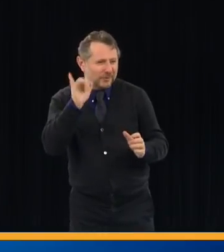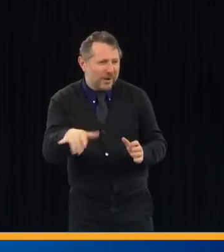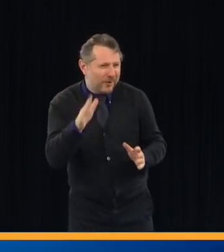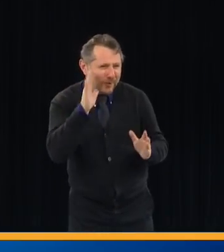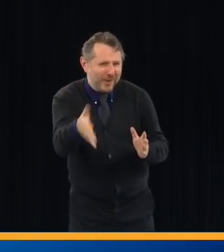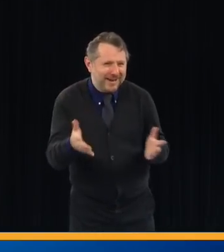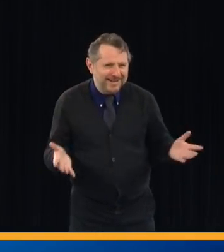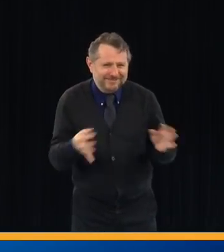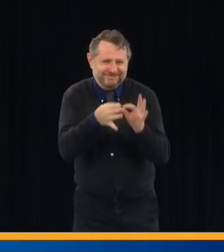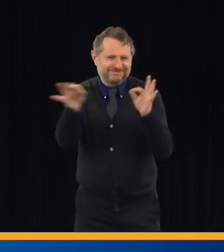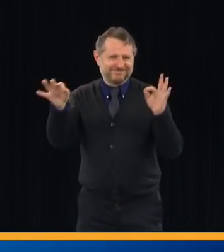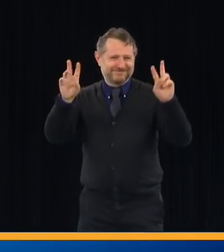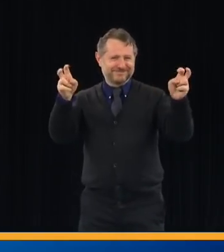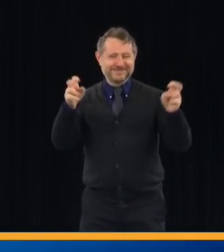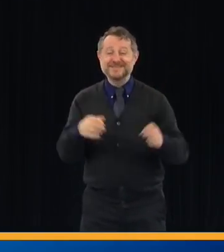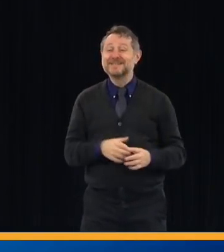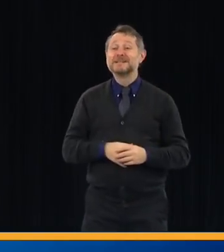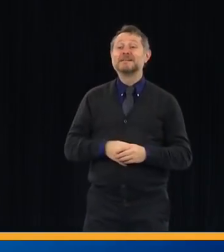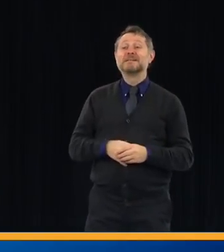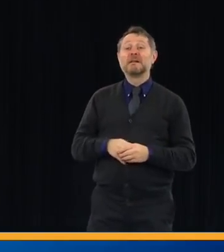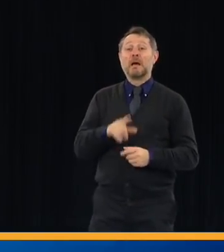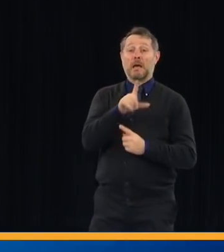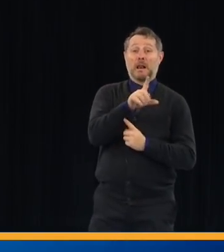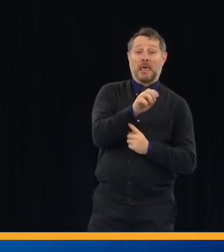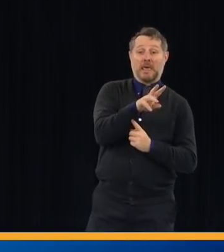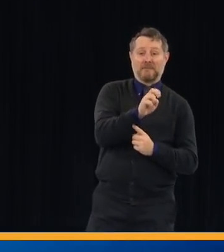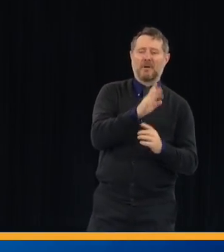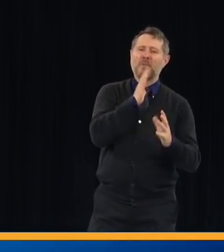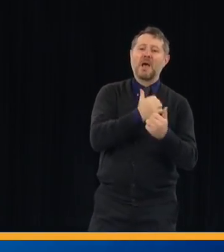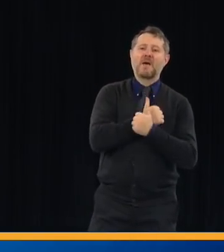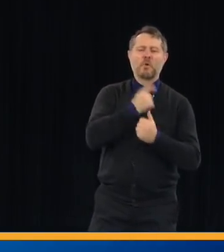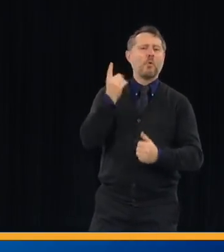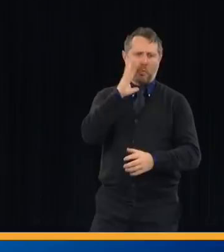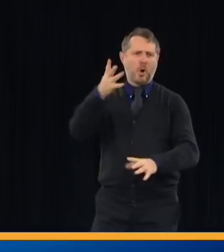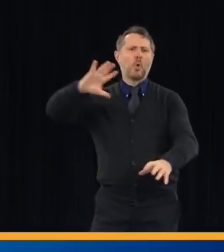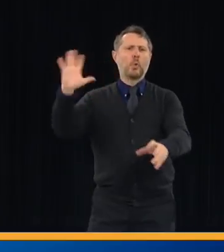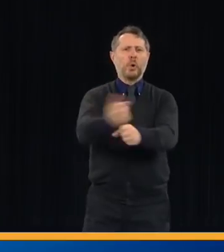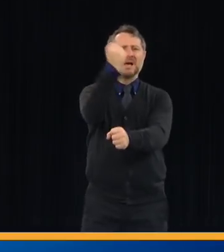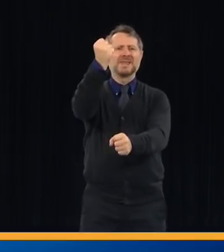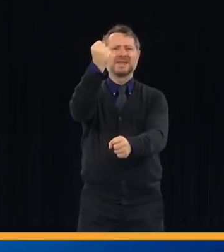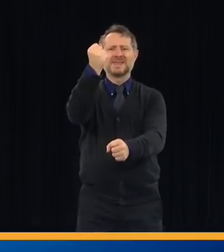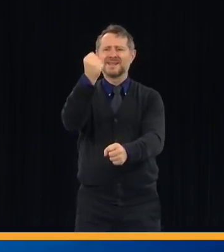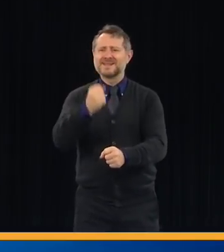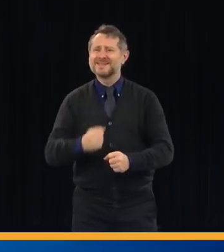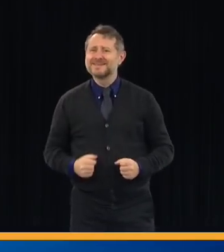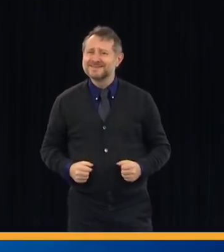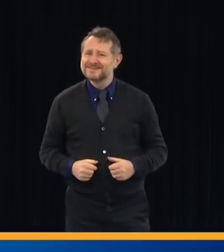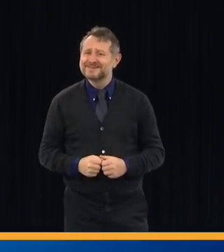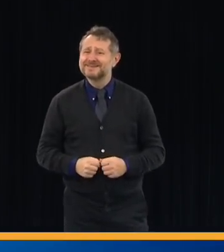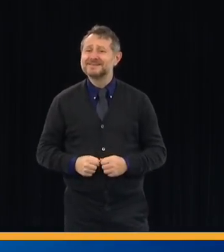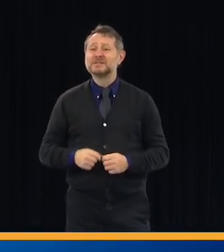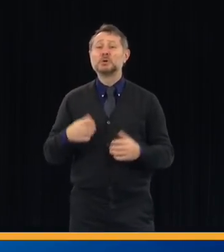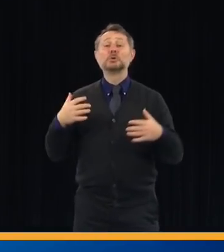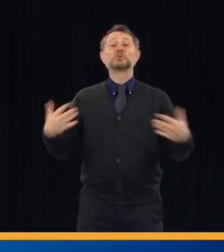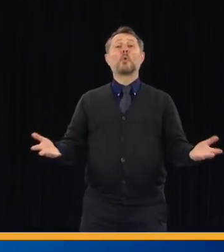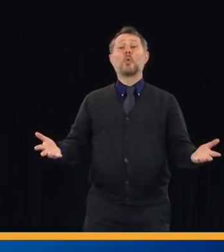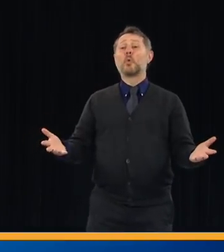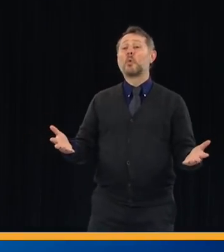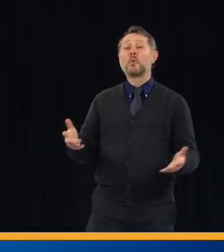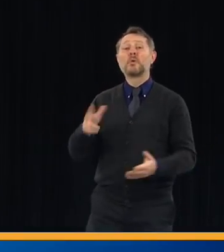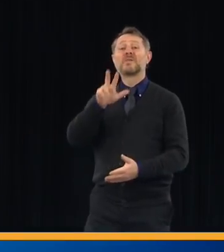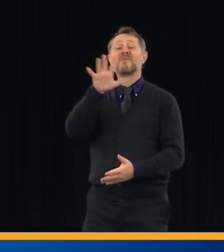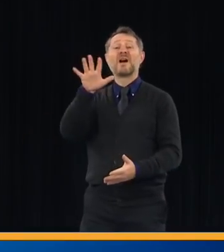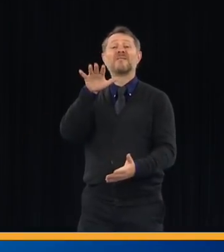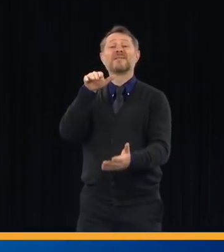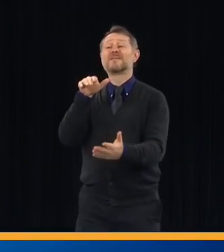And love will conquer all. So I went, we brought the 35 ventilators